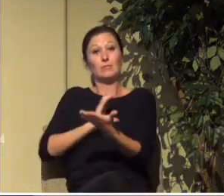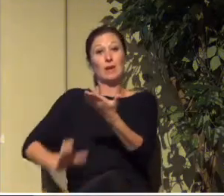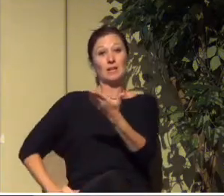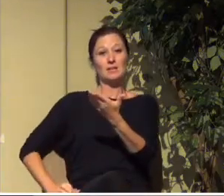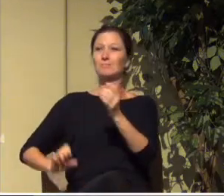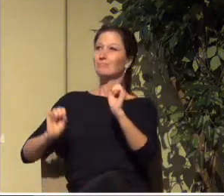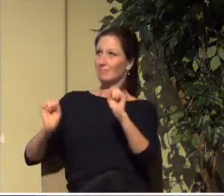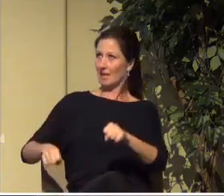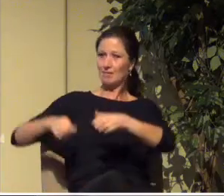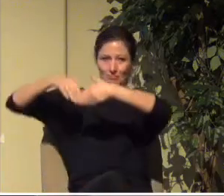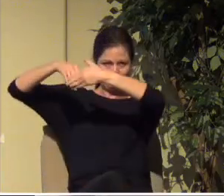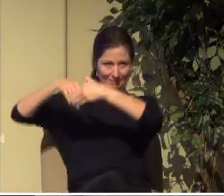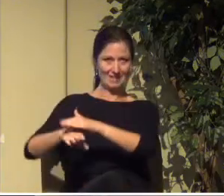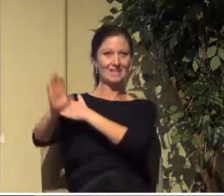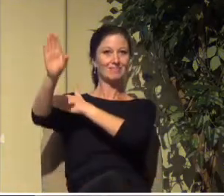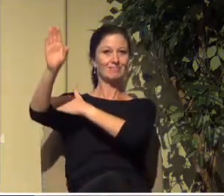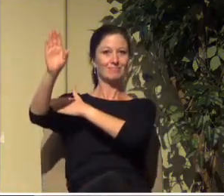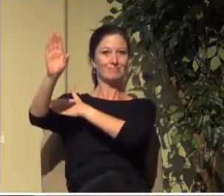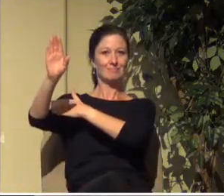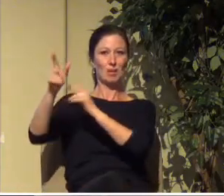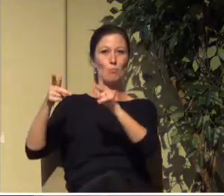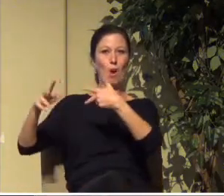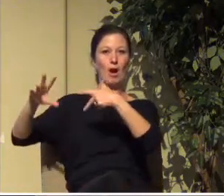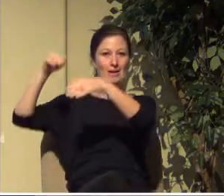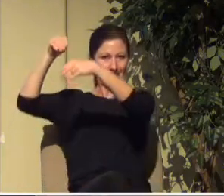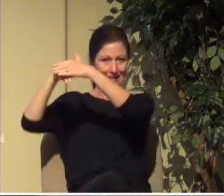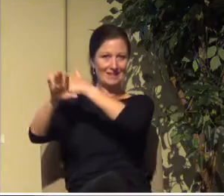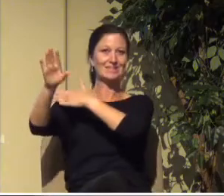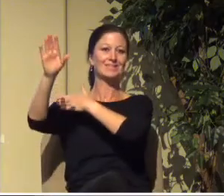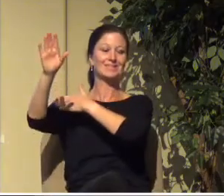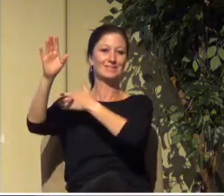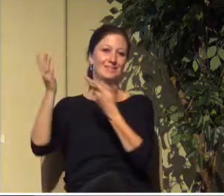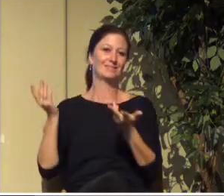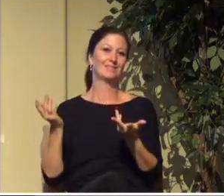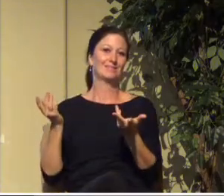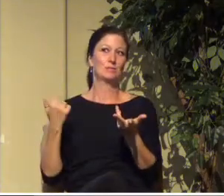because we're included with him. That's what it means to be in Christ.